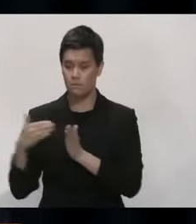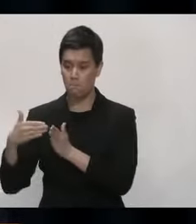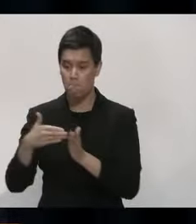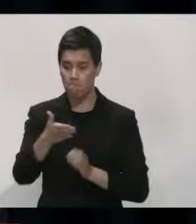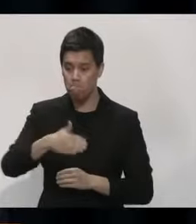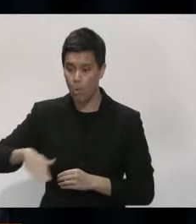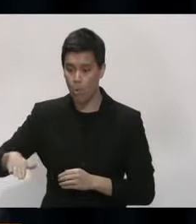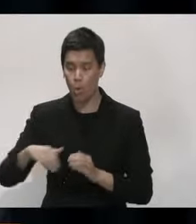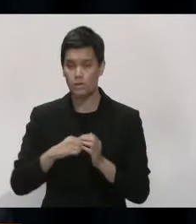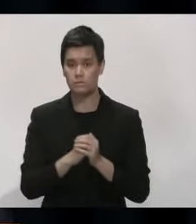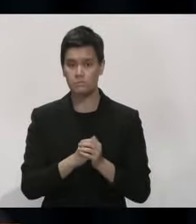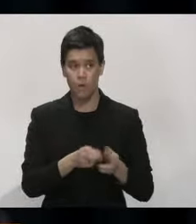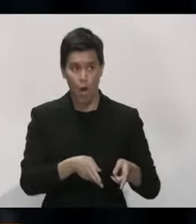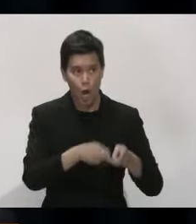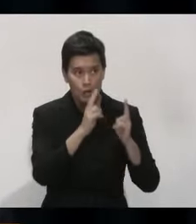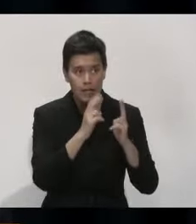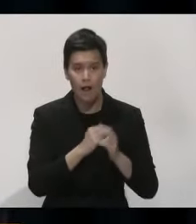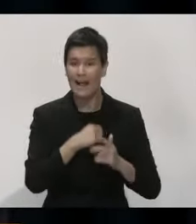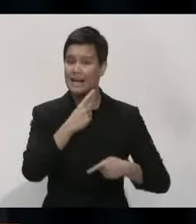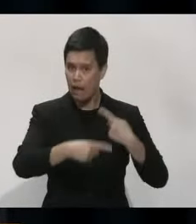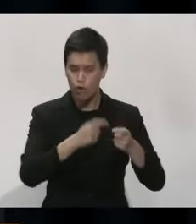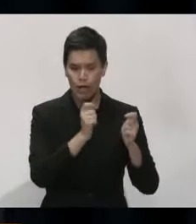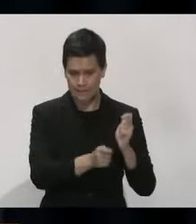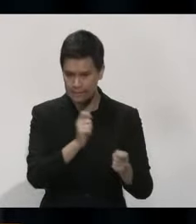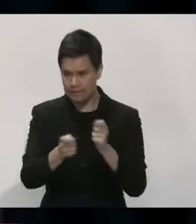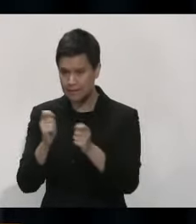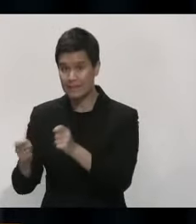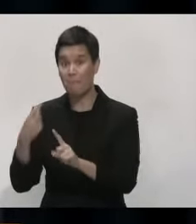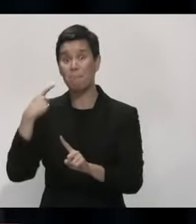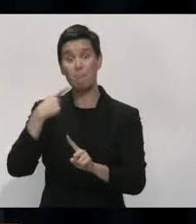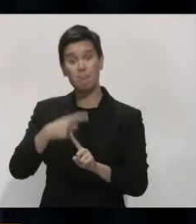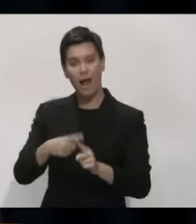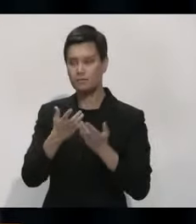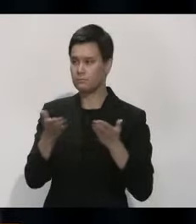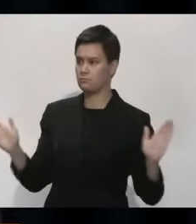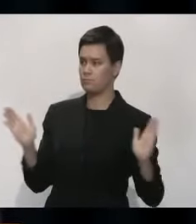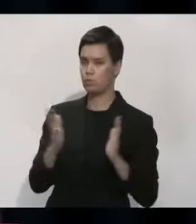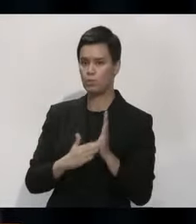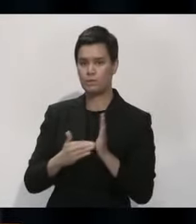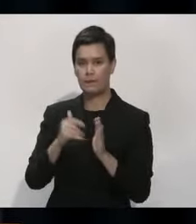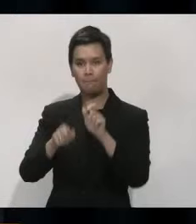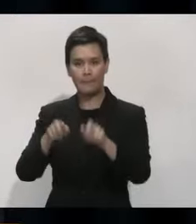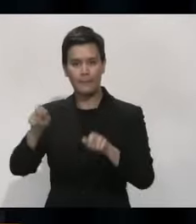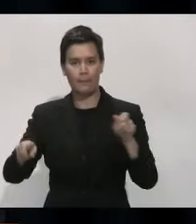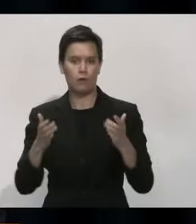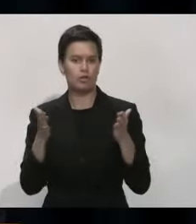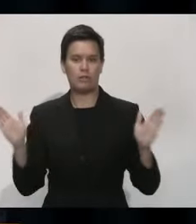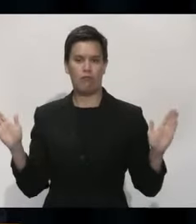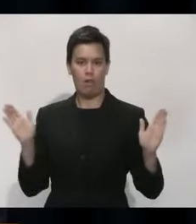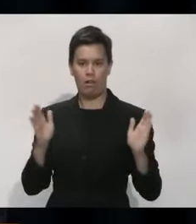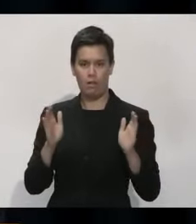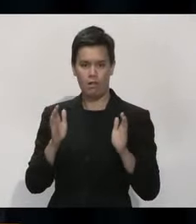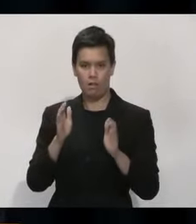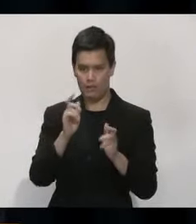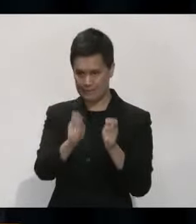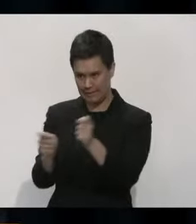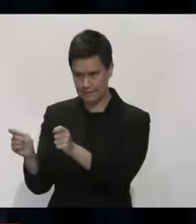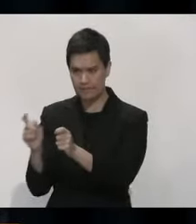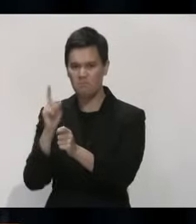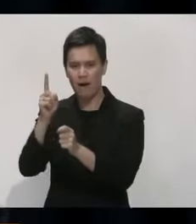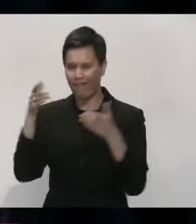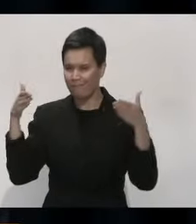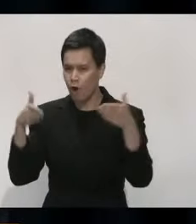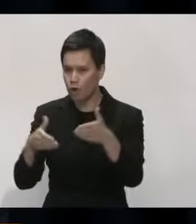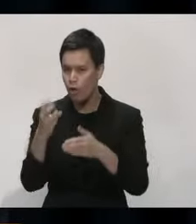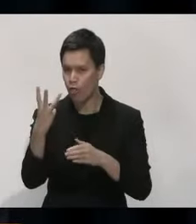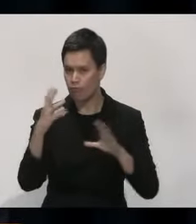isolation facilities, but also in the wider community as well, particularly focused on three target groups, those with cold